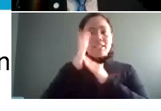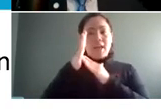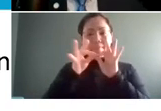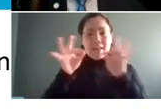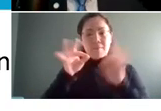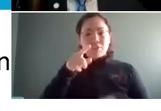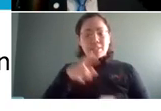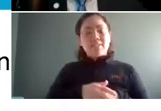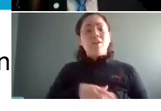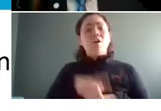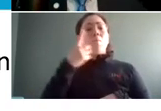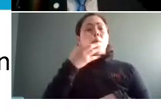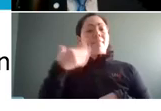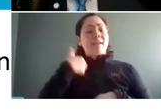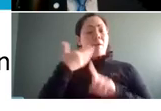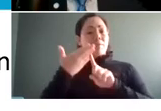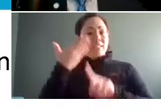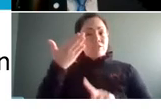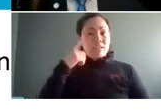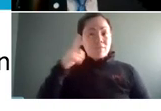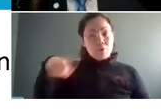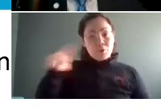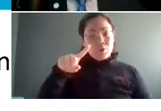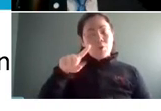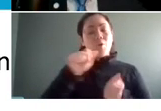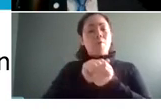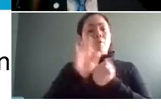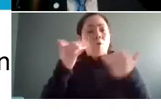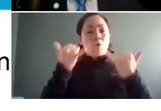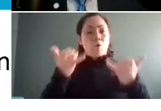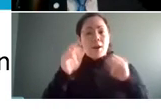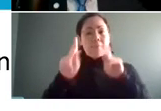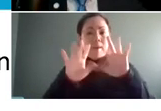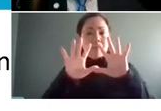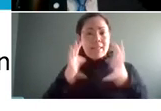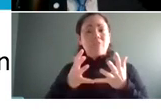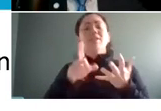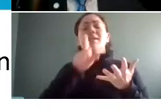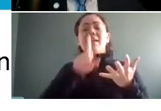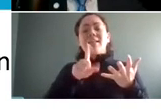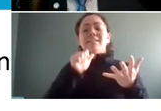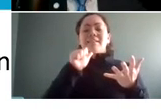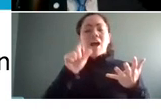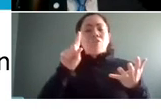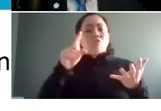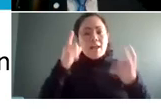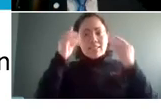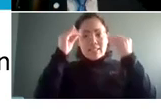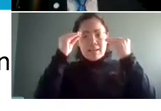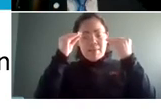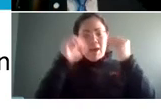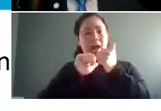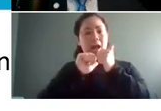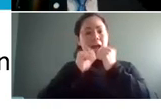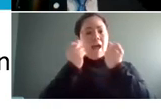so one thing that i would suggest for you to do with your current population base is to not just think about how many